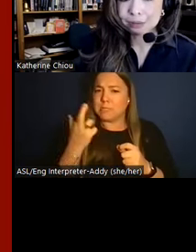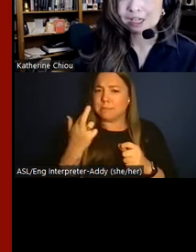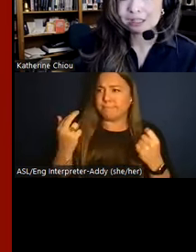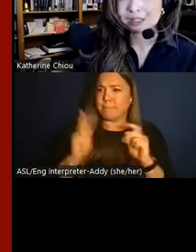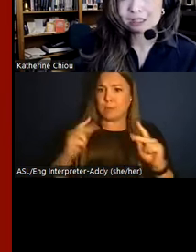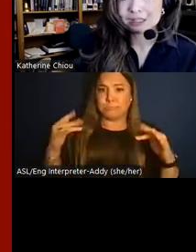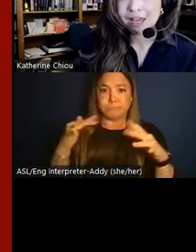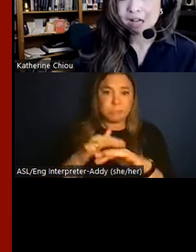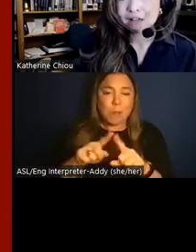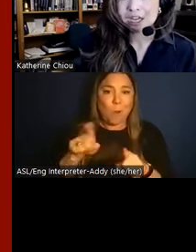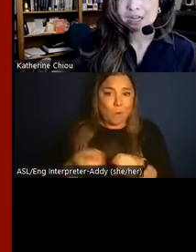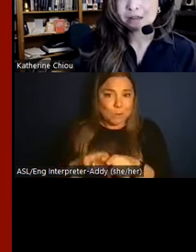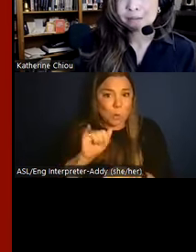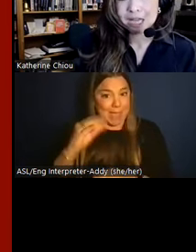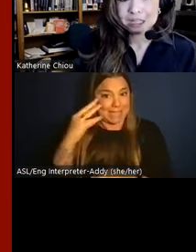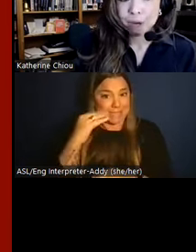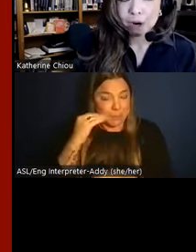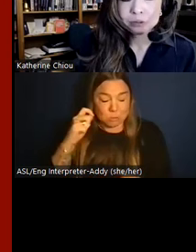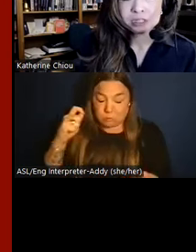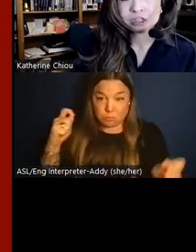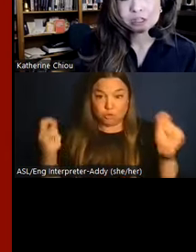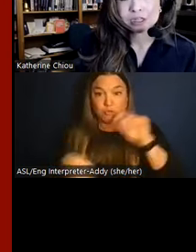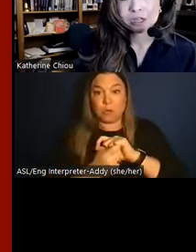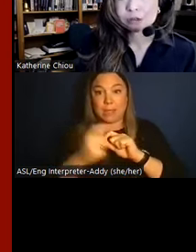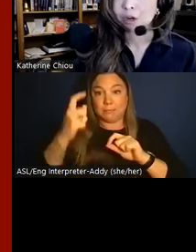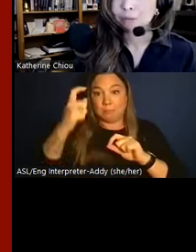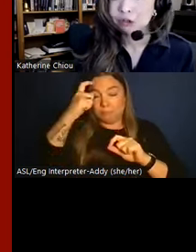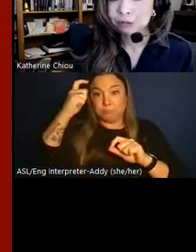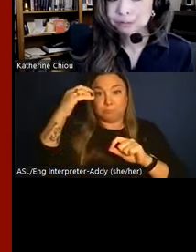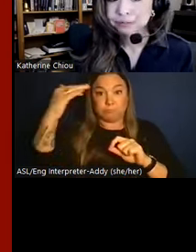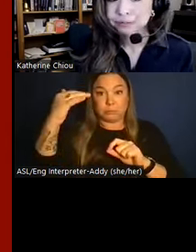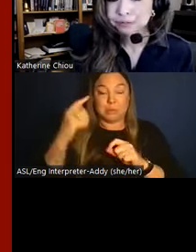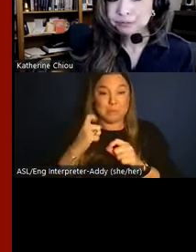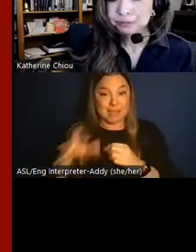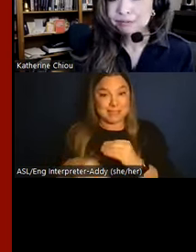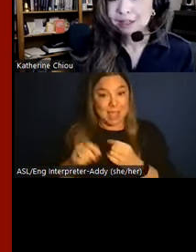experiences elevated by these potent additions to their brew.